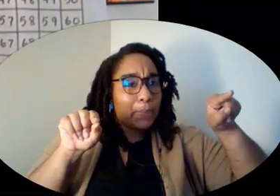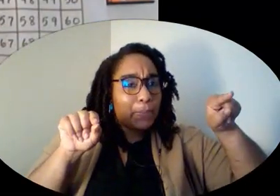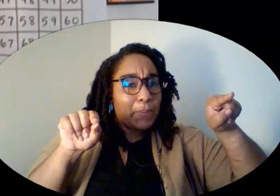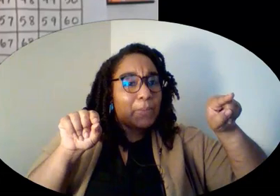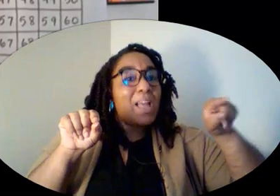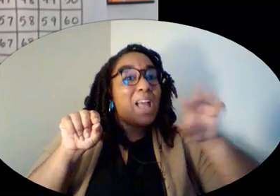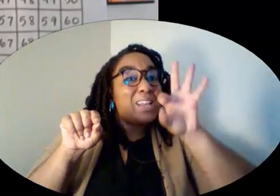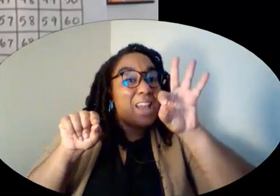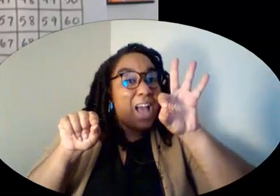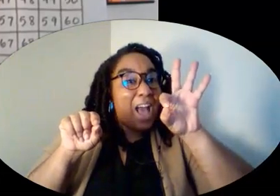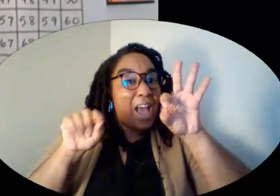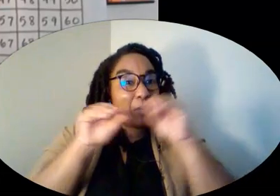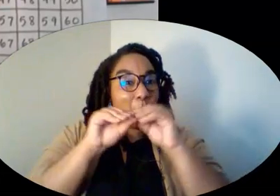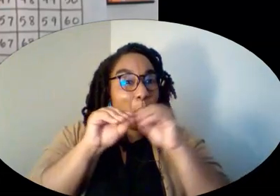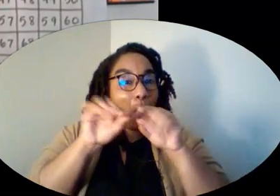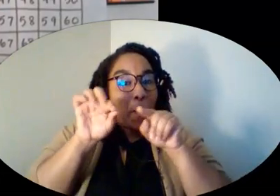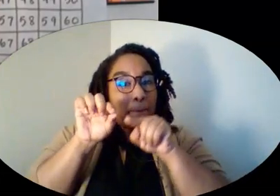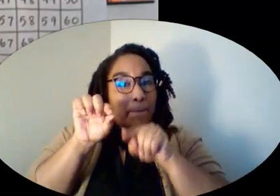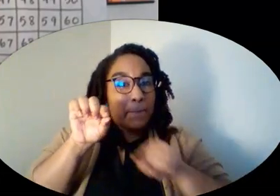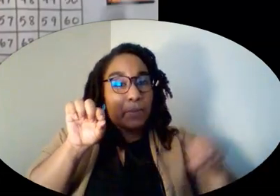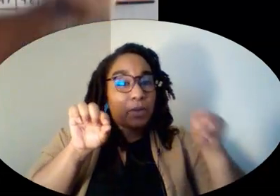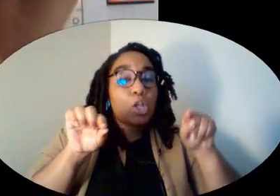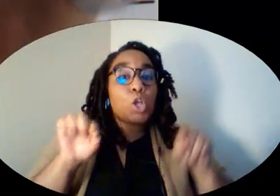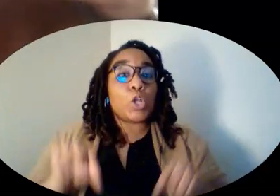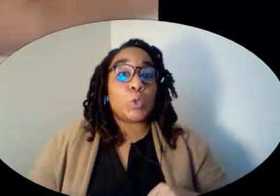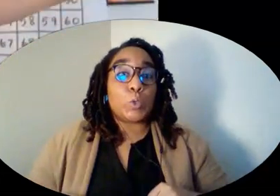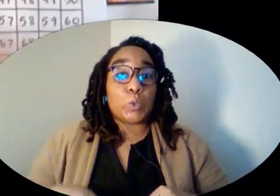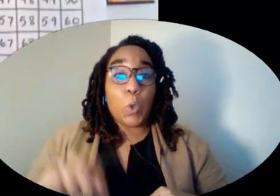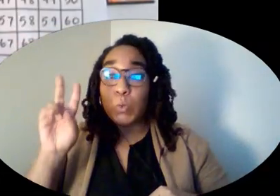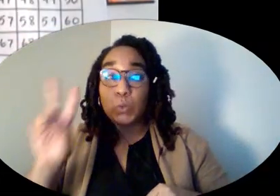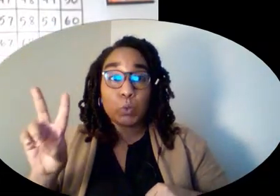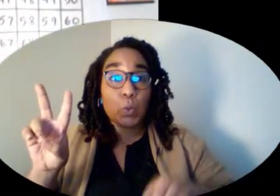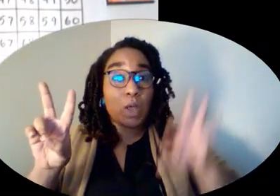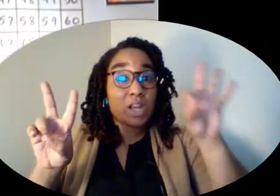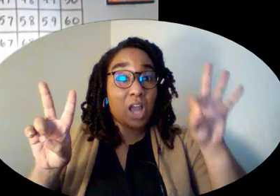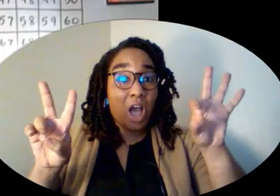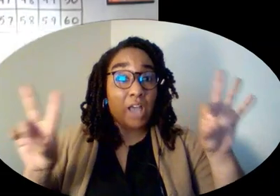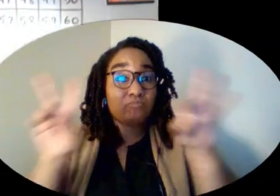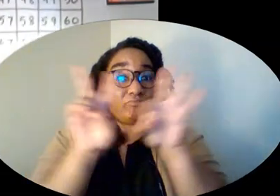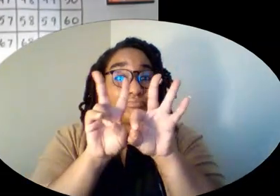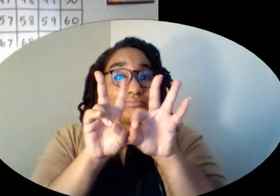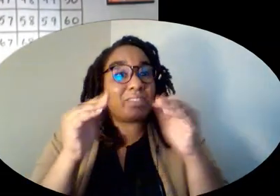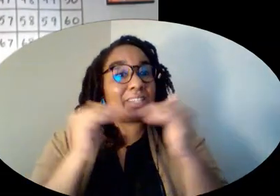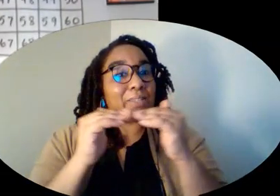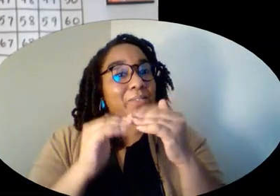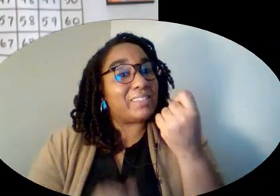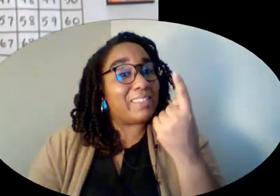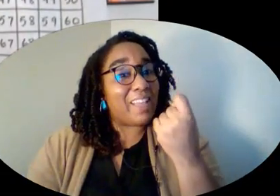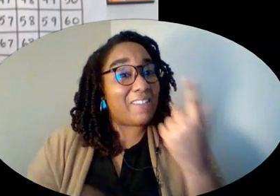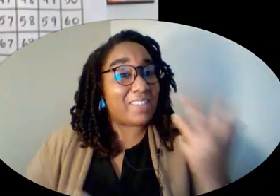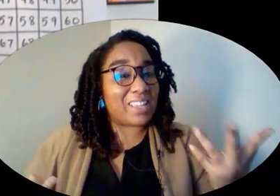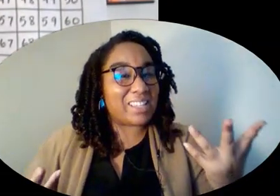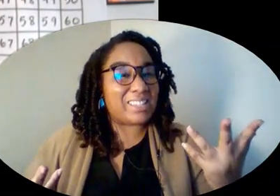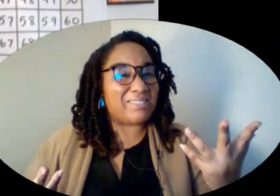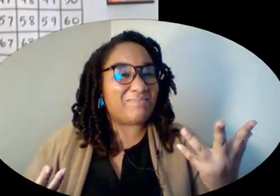nine more. And two plus nine makes 11. Maybe you did that one. I don't know what you did, but I'm